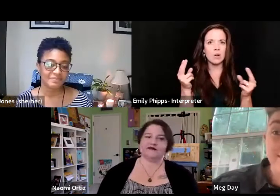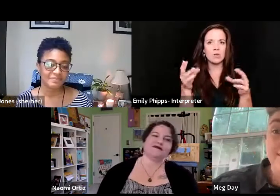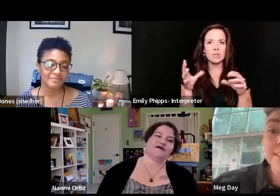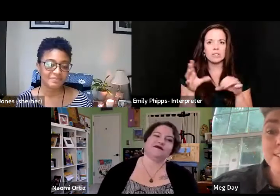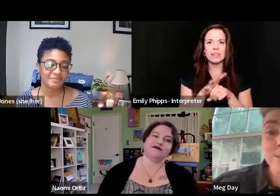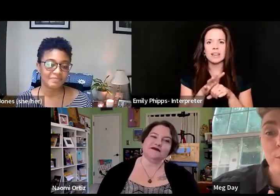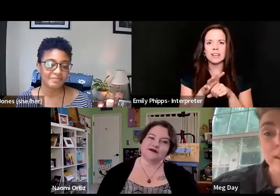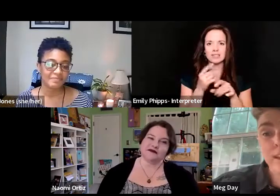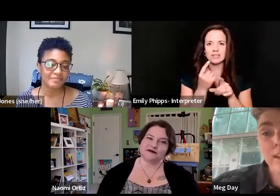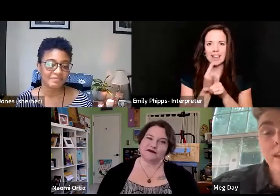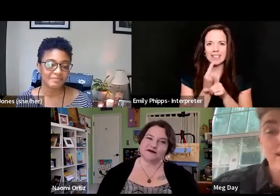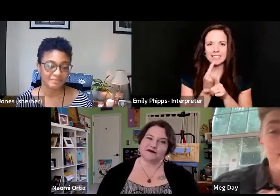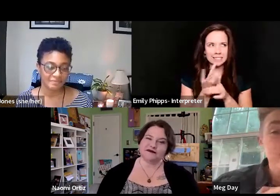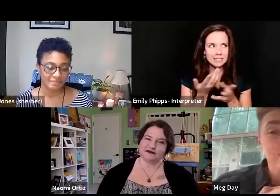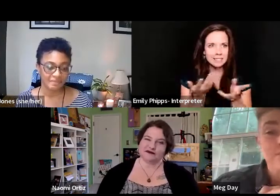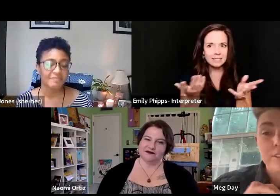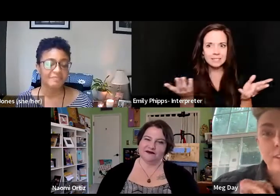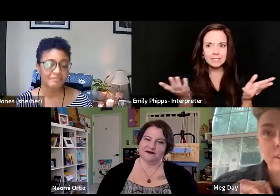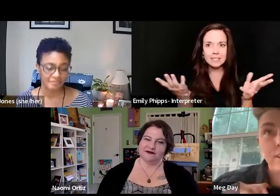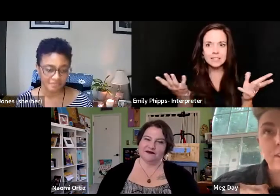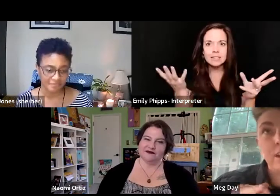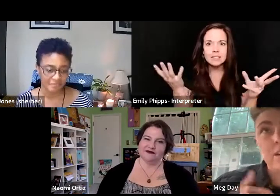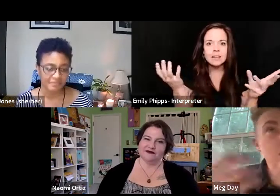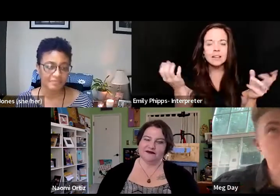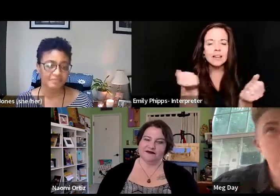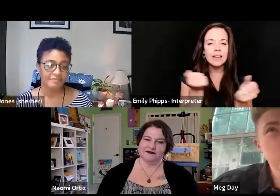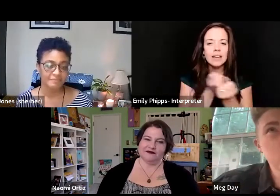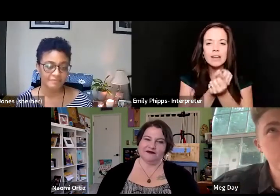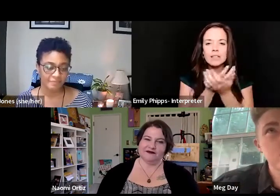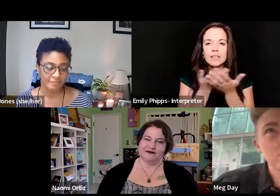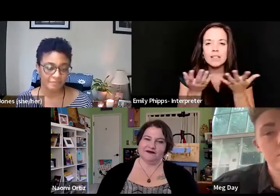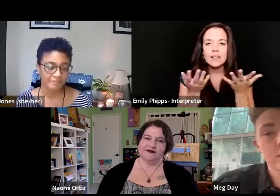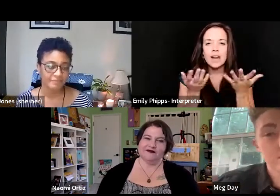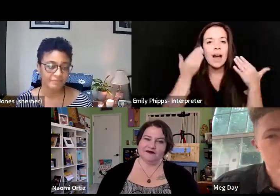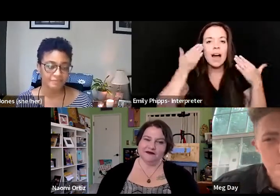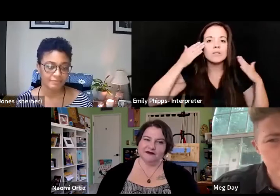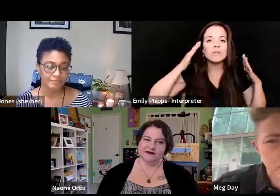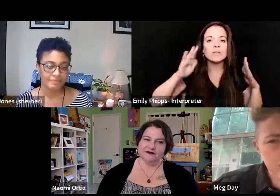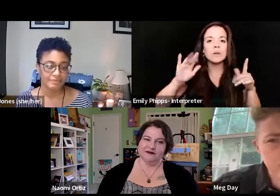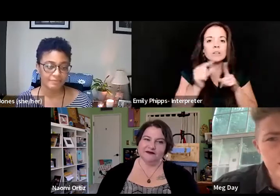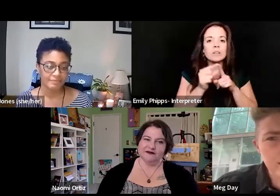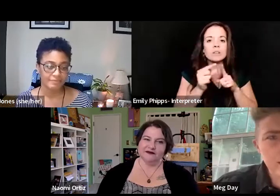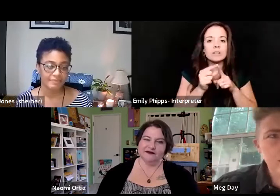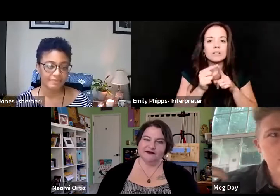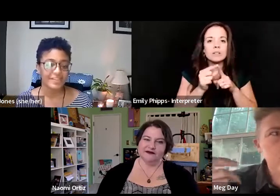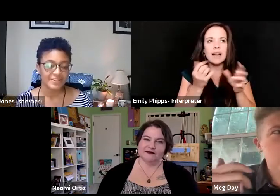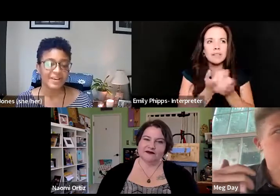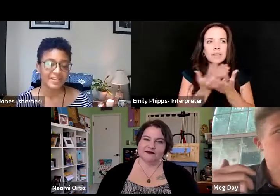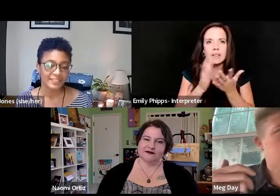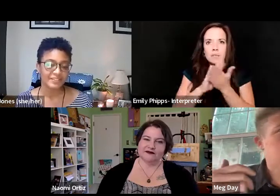right? Like this is when everything goes, and I don't even know what the term is, goes right.